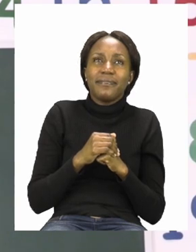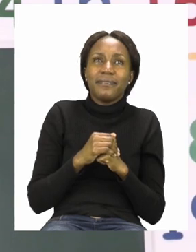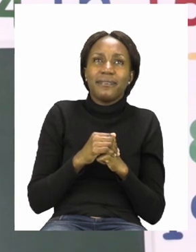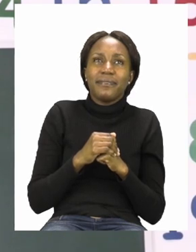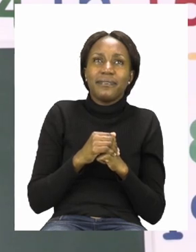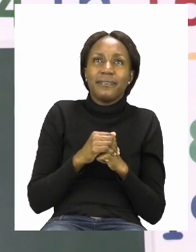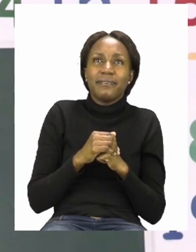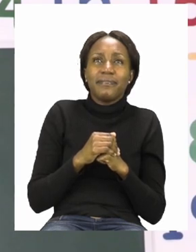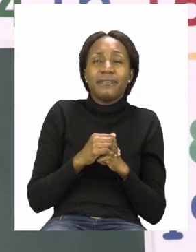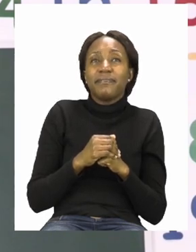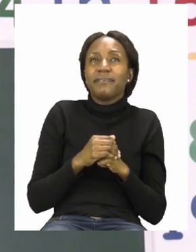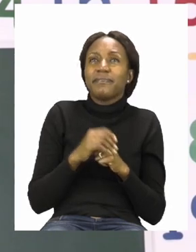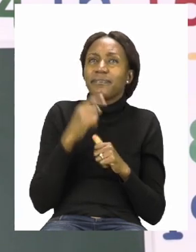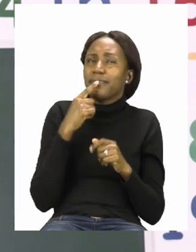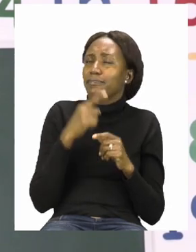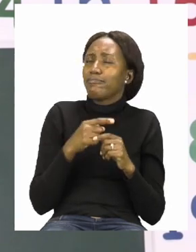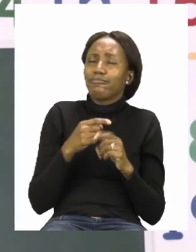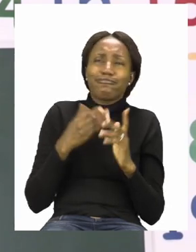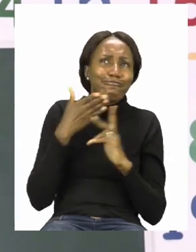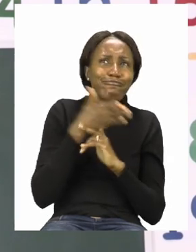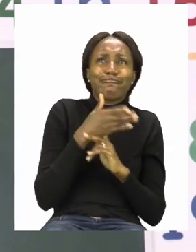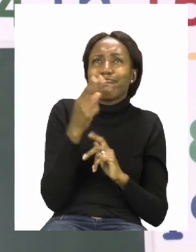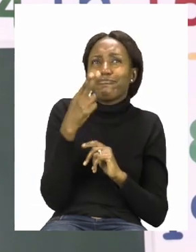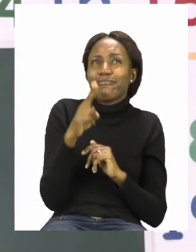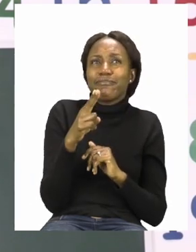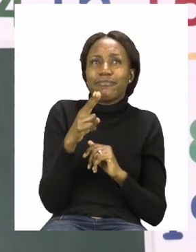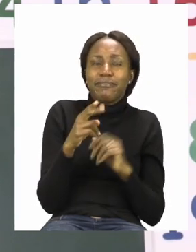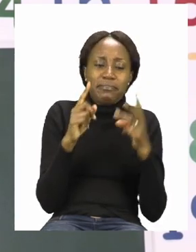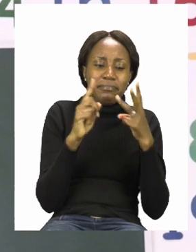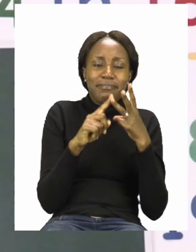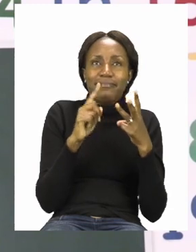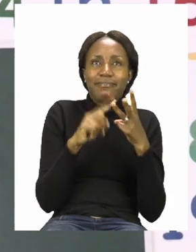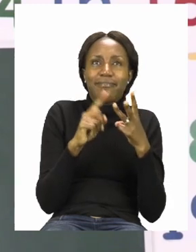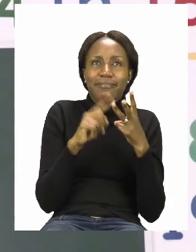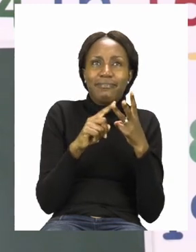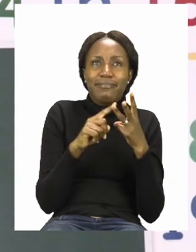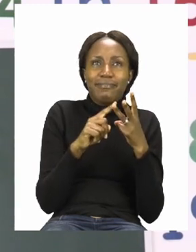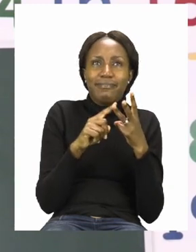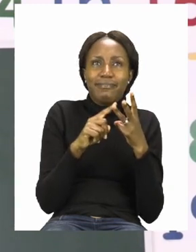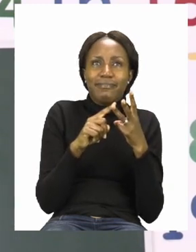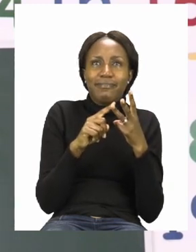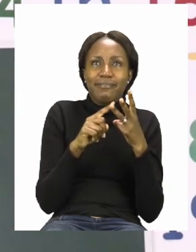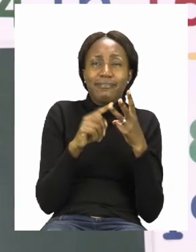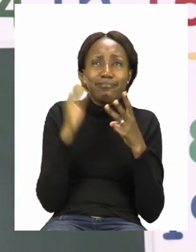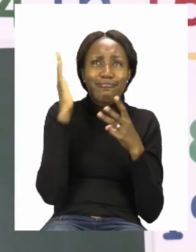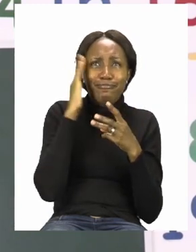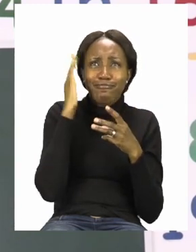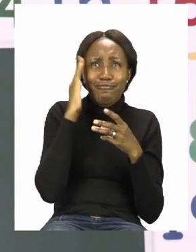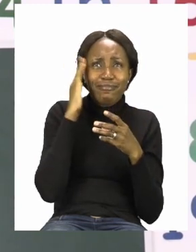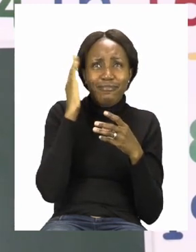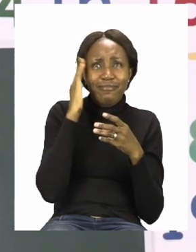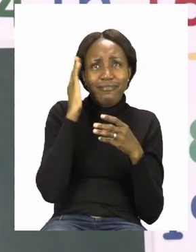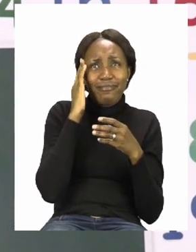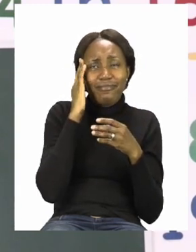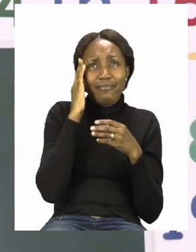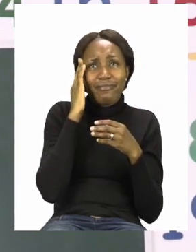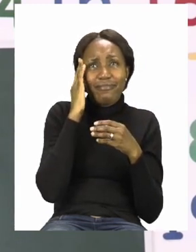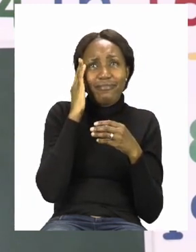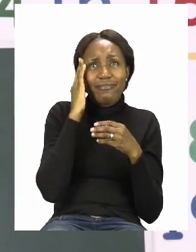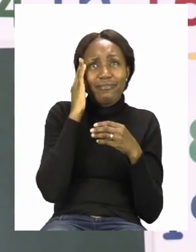no entry. The next sign that we have we all know this one is